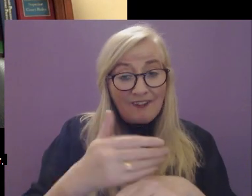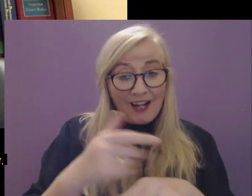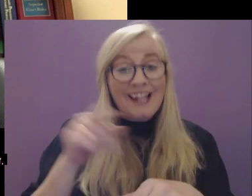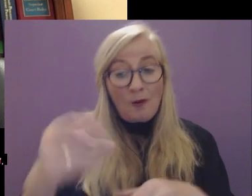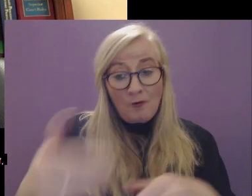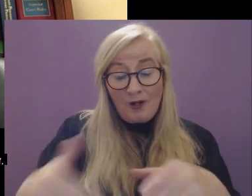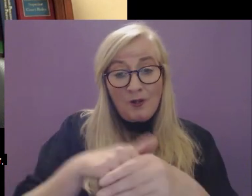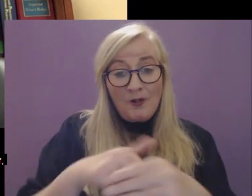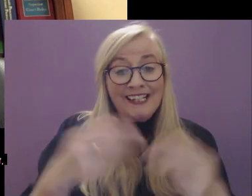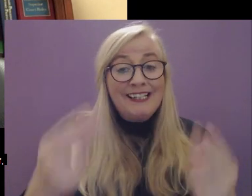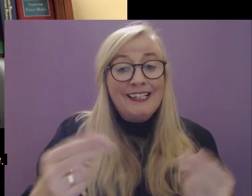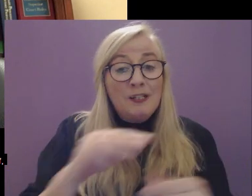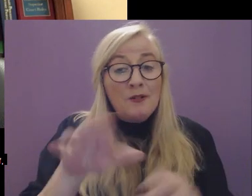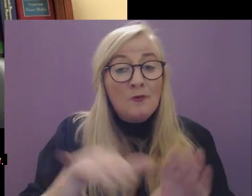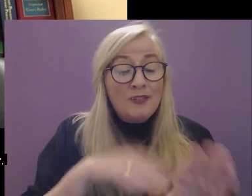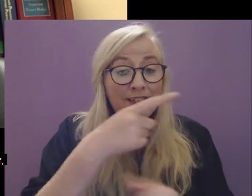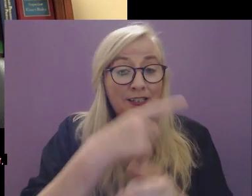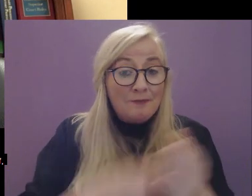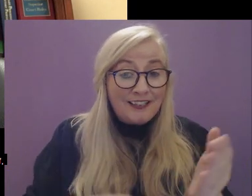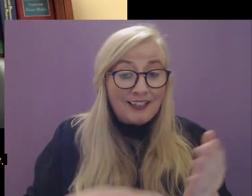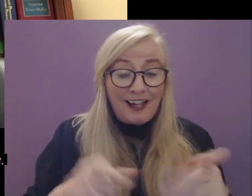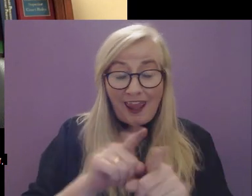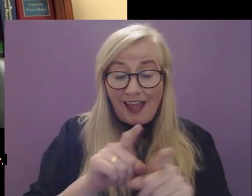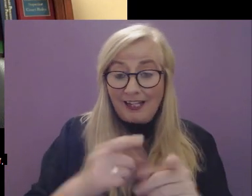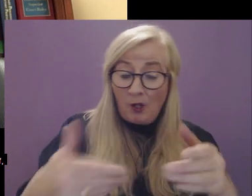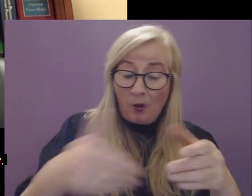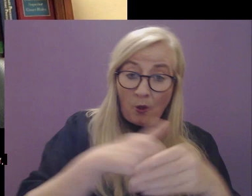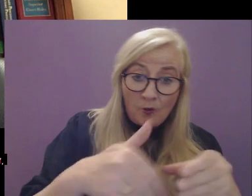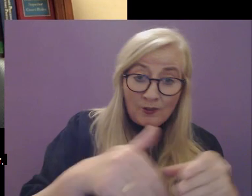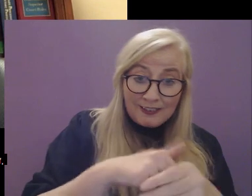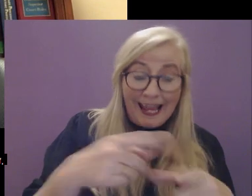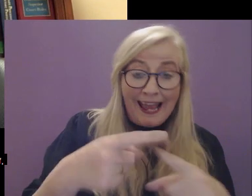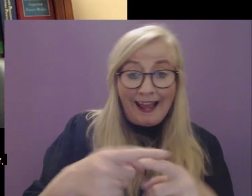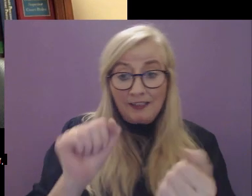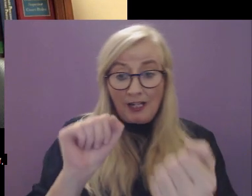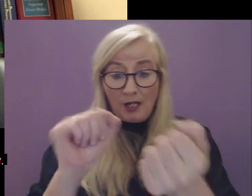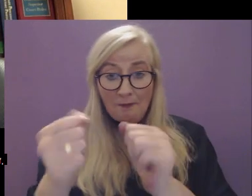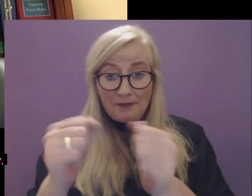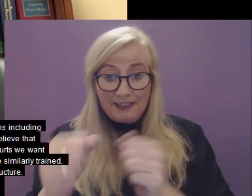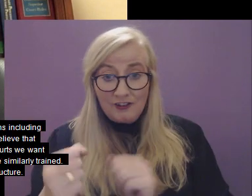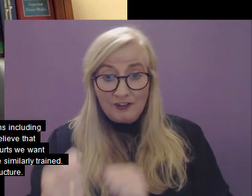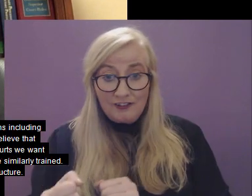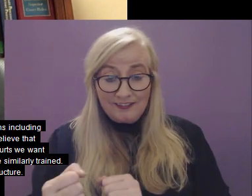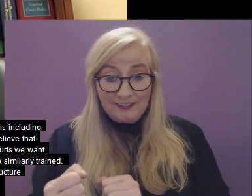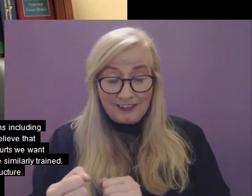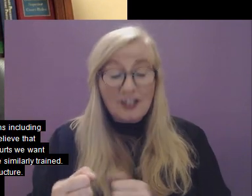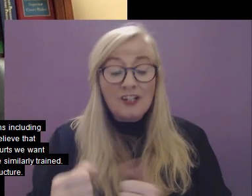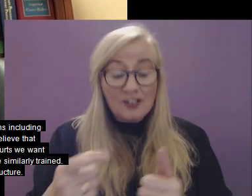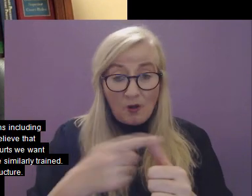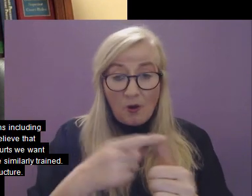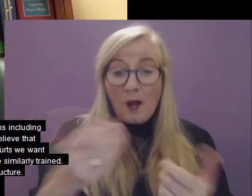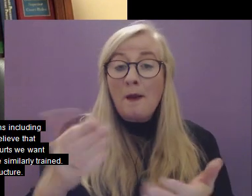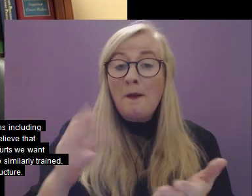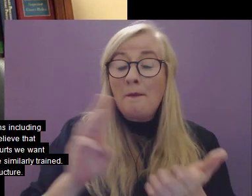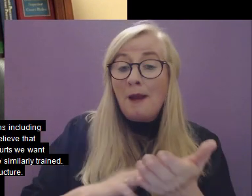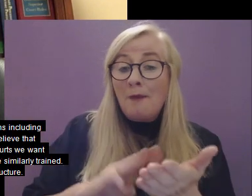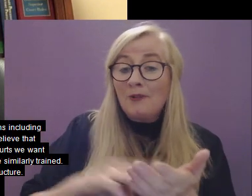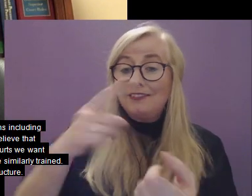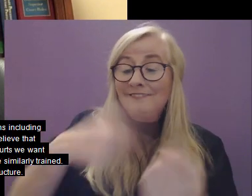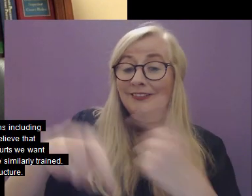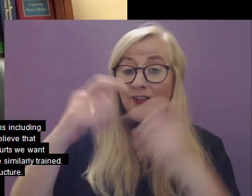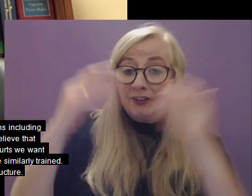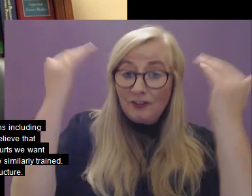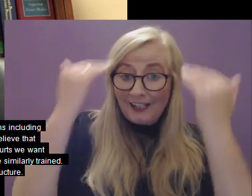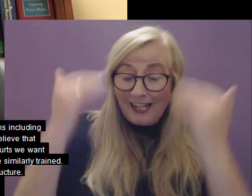the needs of persons with disabilities in terms of both inclusion and accommodation. Apart from this, members of the judiciary